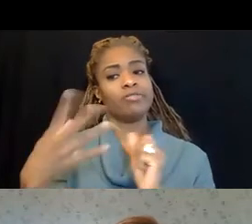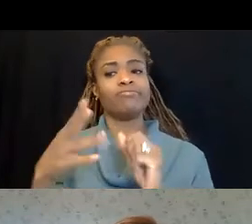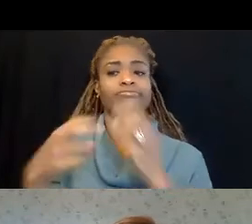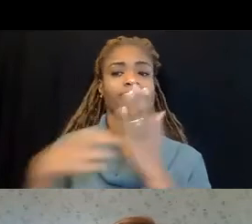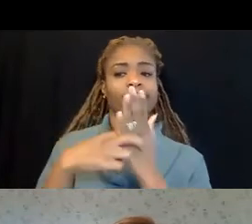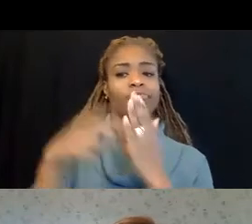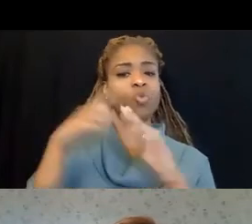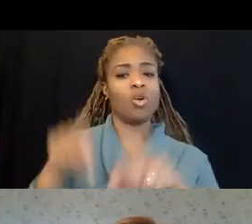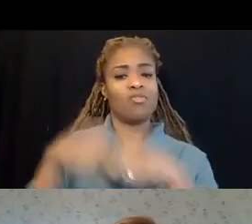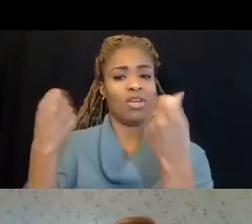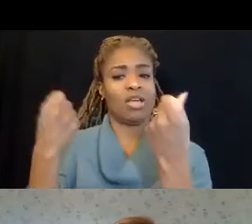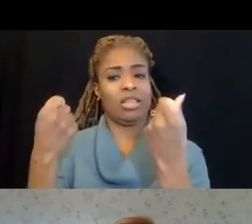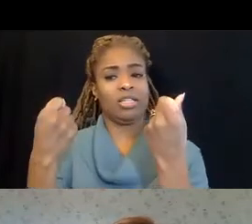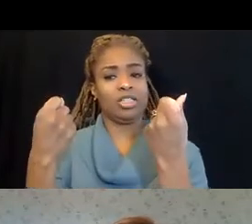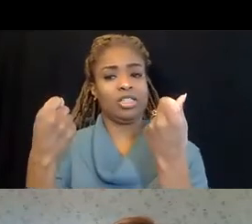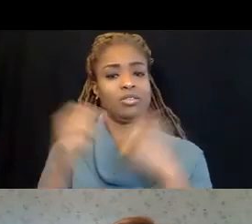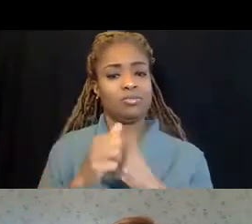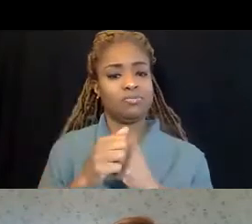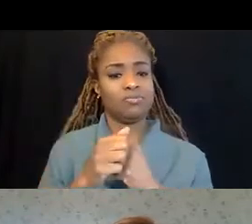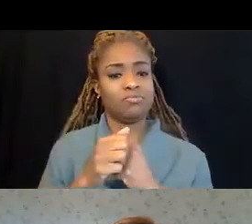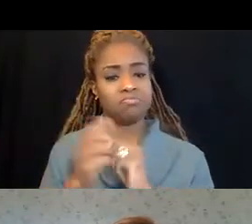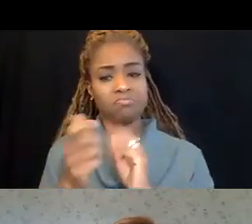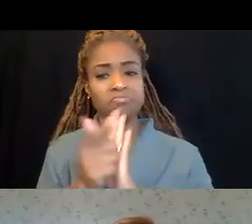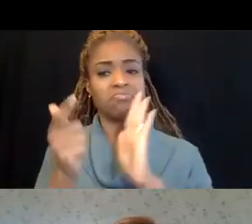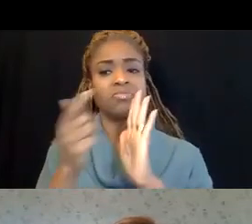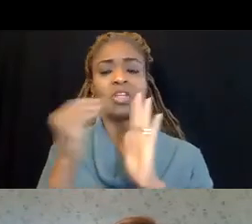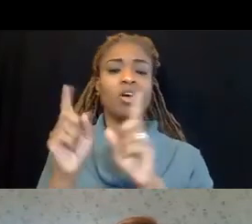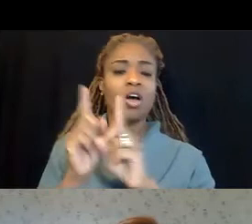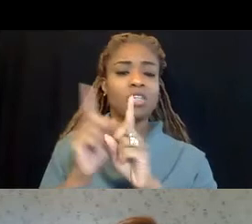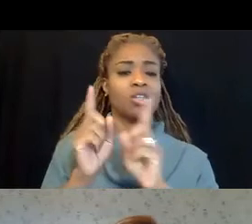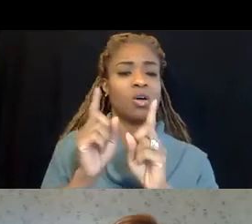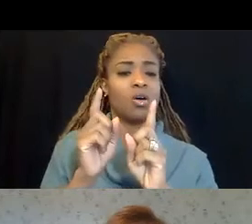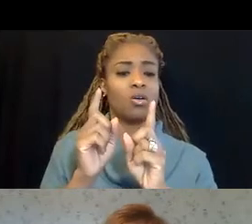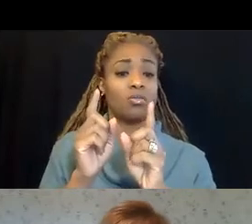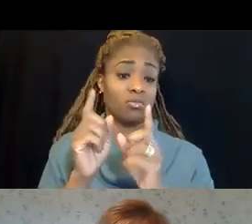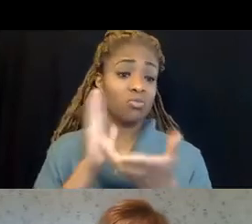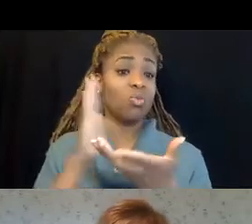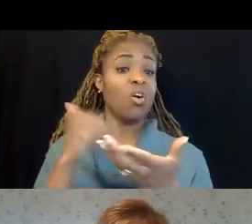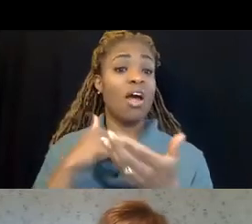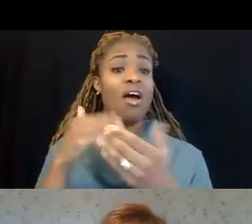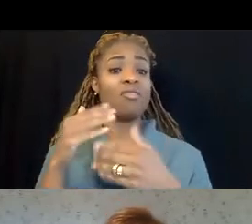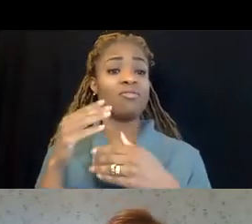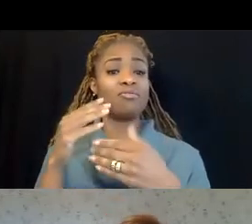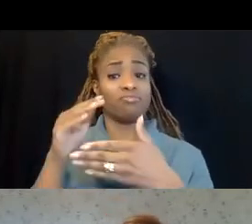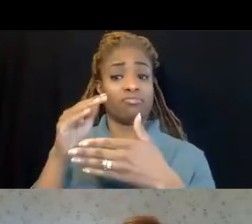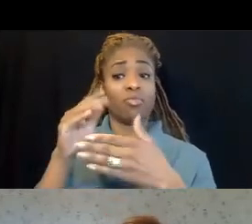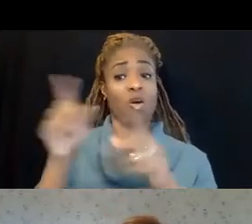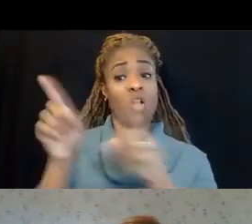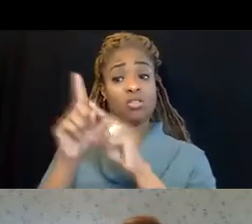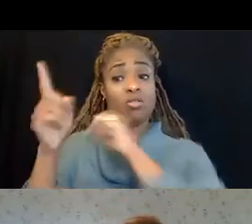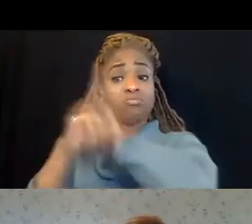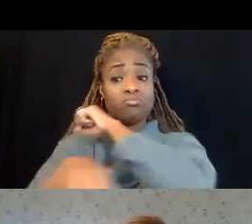our standards. And along with that will generally be a penalty assessment, a dollar amount to go with that.